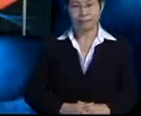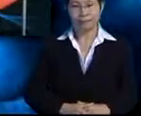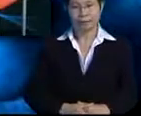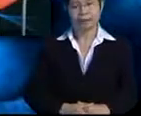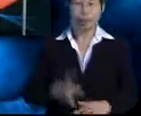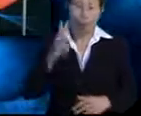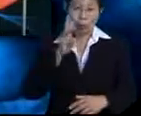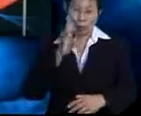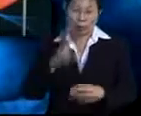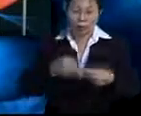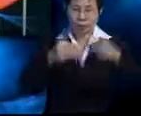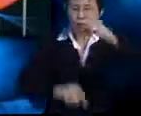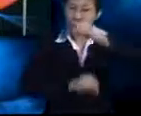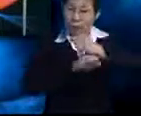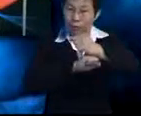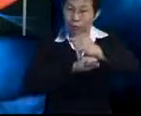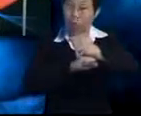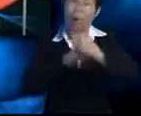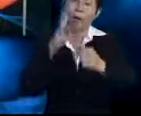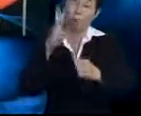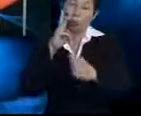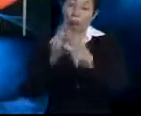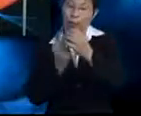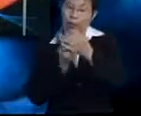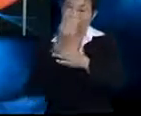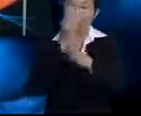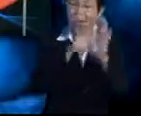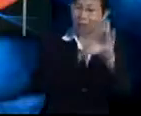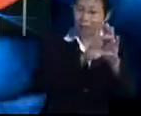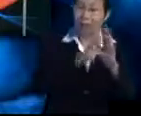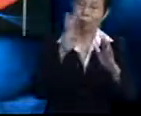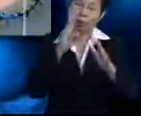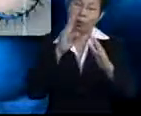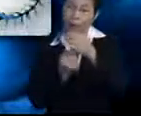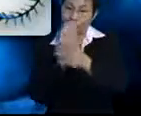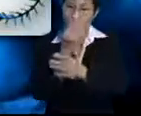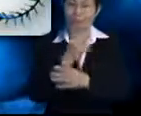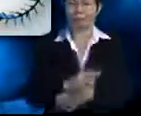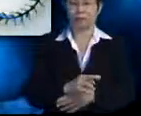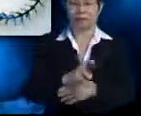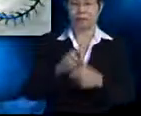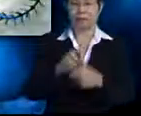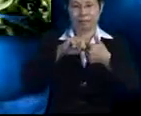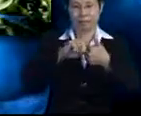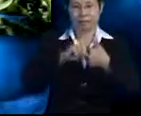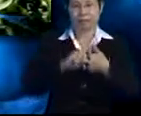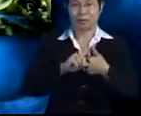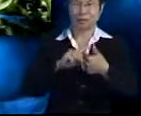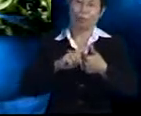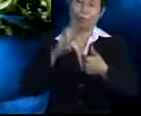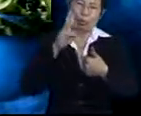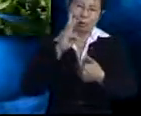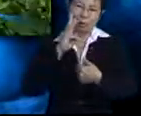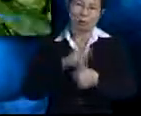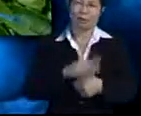Water provides support to aquatic plants. Examples of aquatic plants are hydrilla, water hyacin